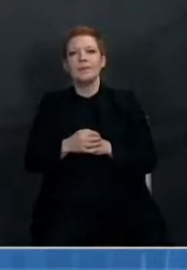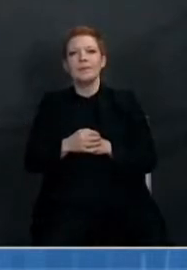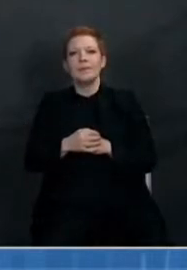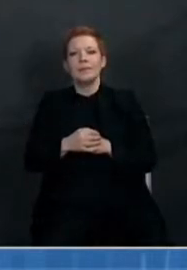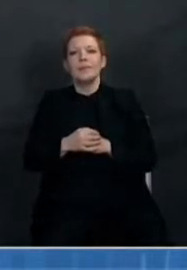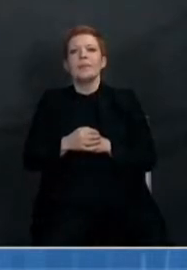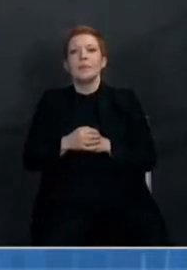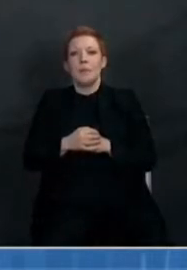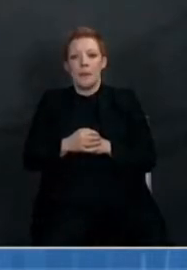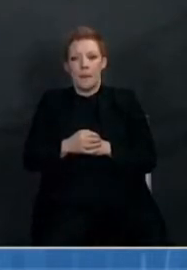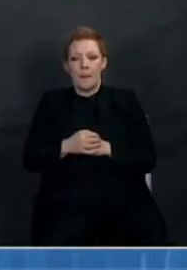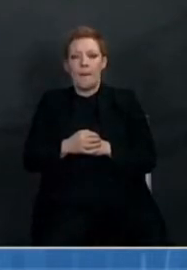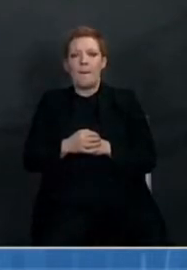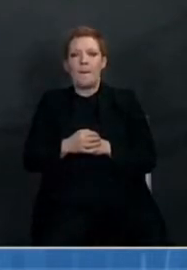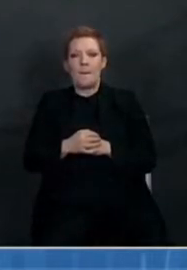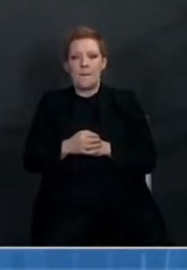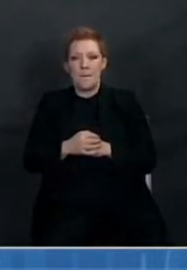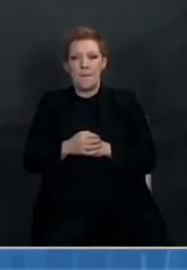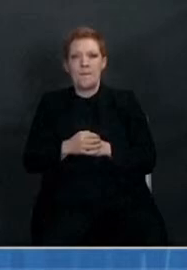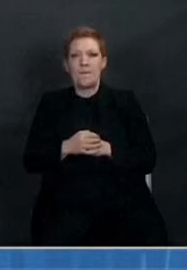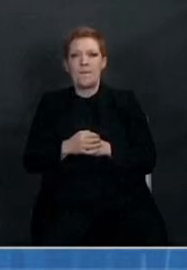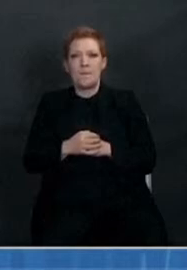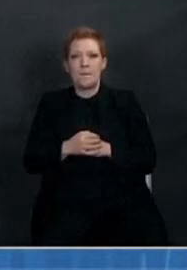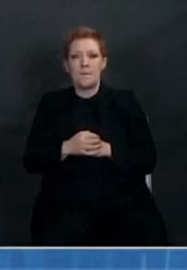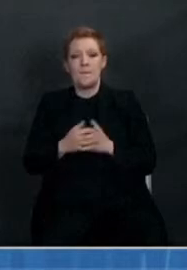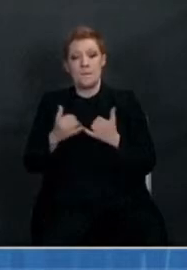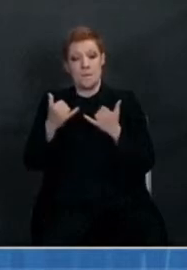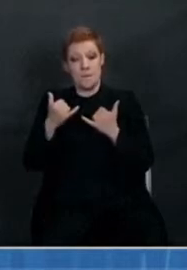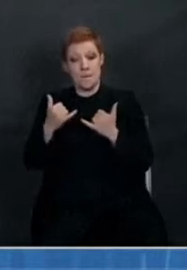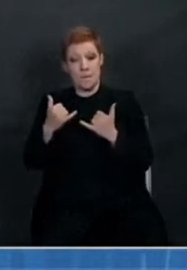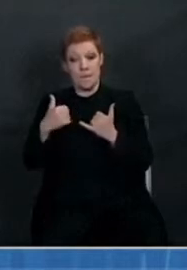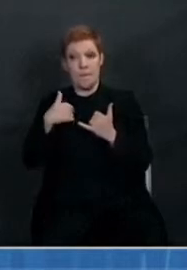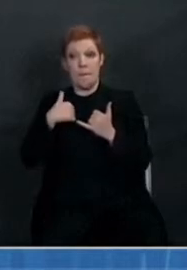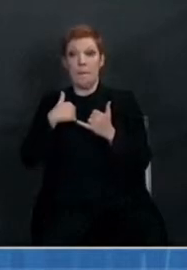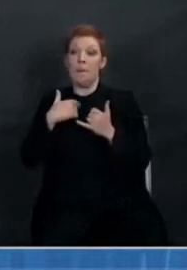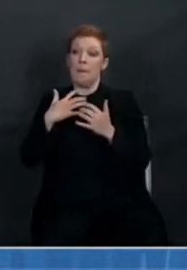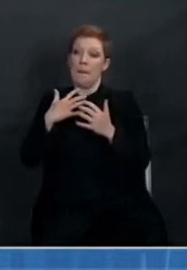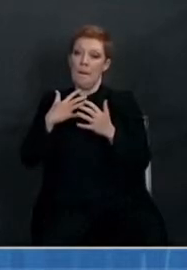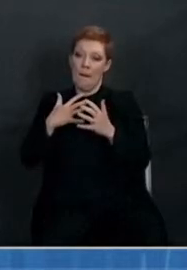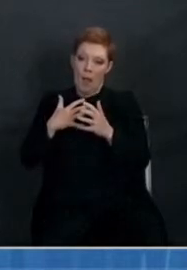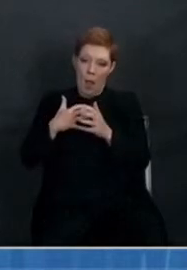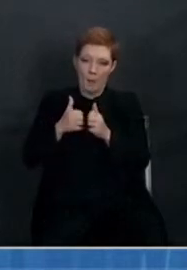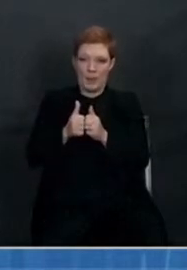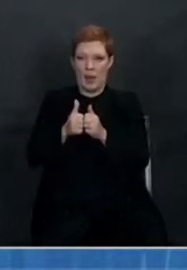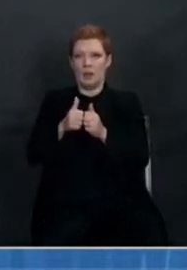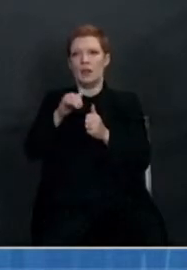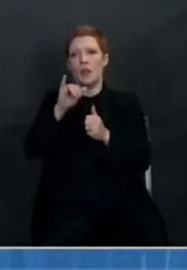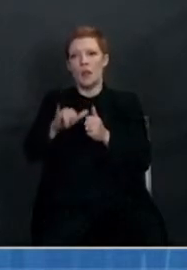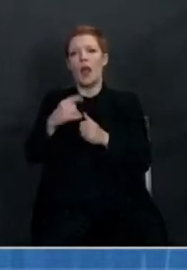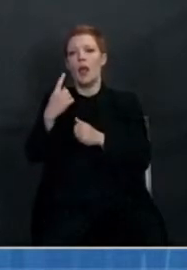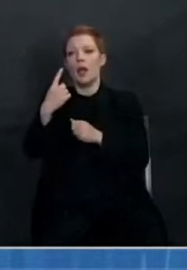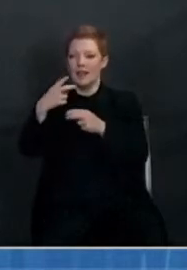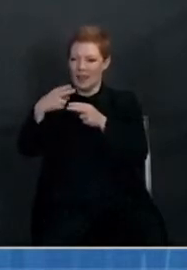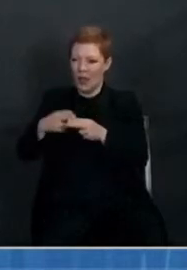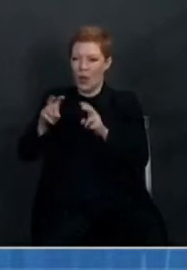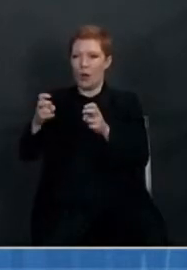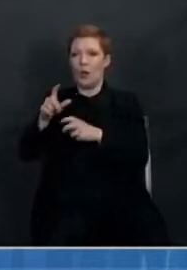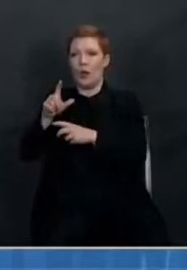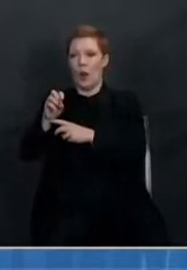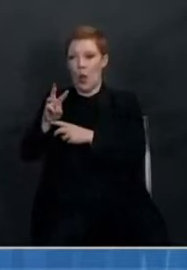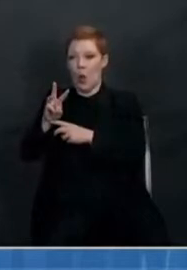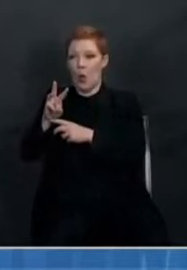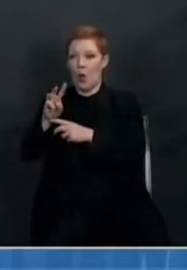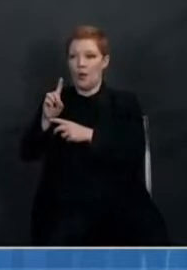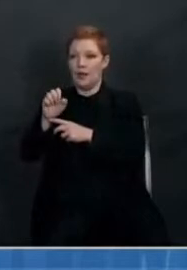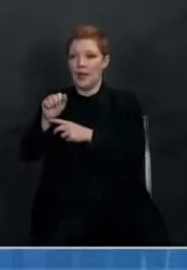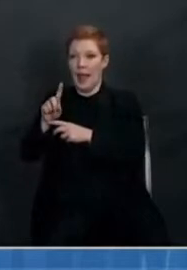give an update on the topic of low dead space syringes. Low dead space syringes